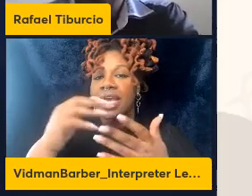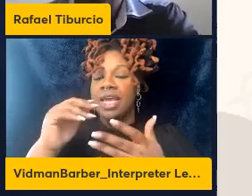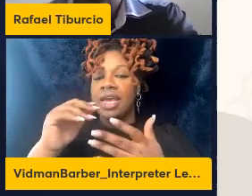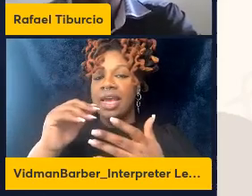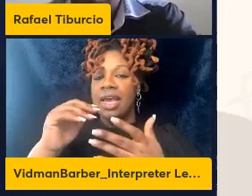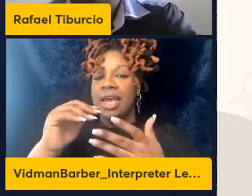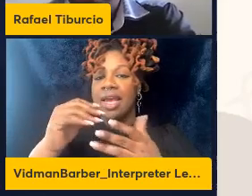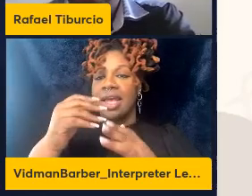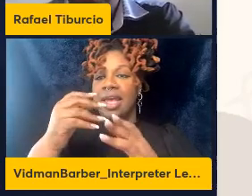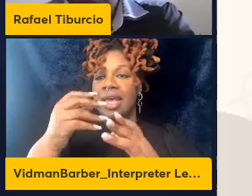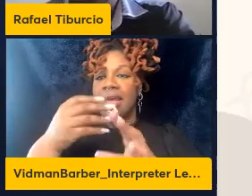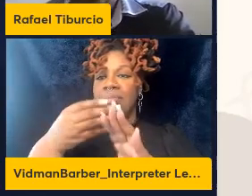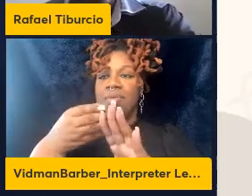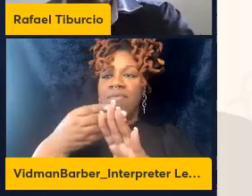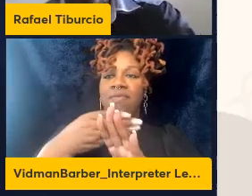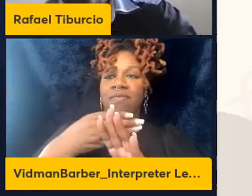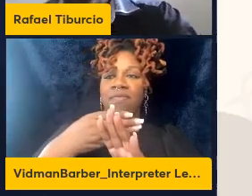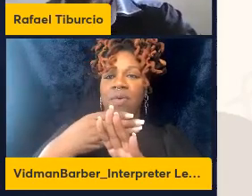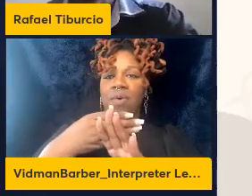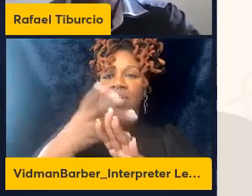this granzyme B CD